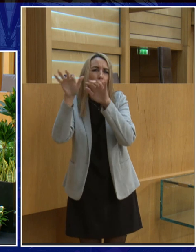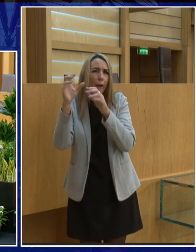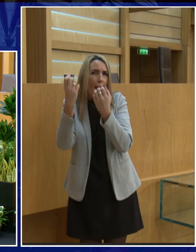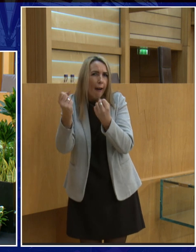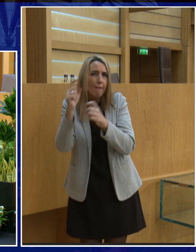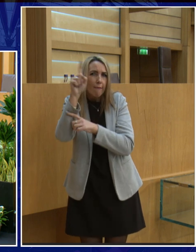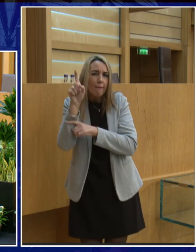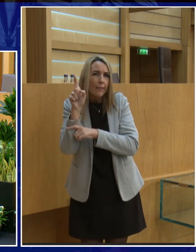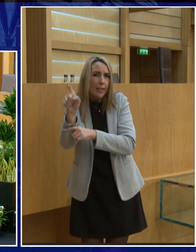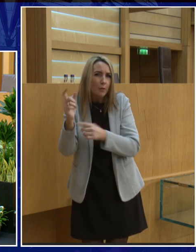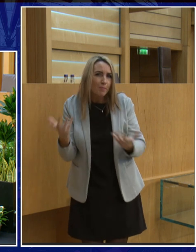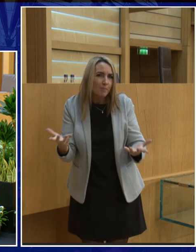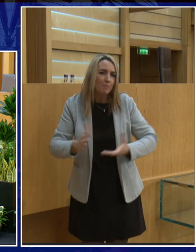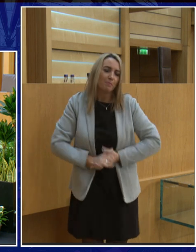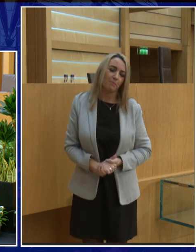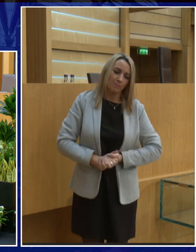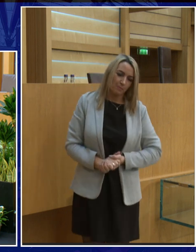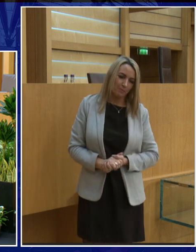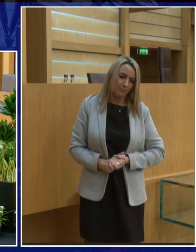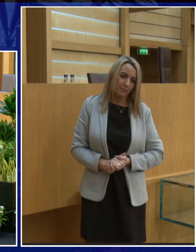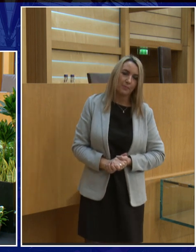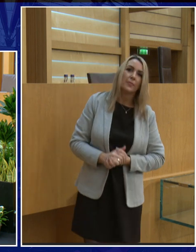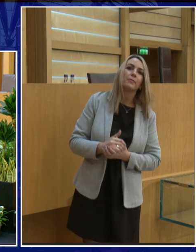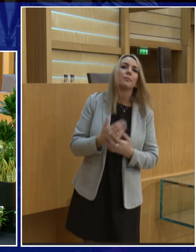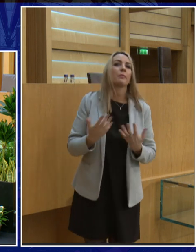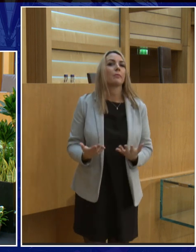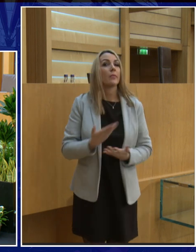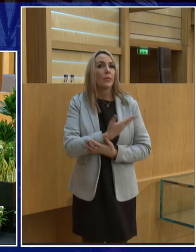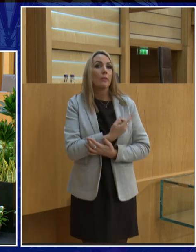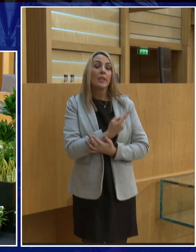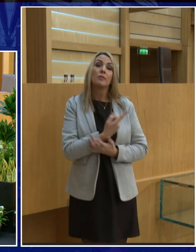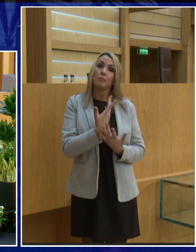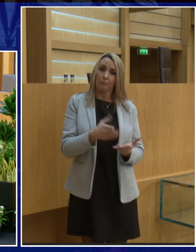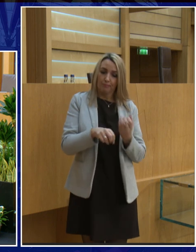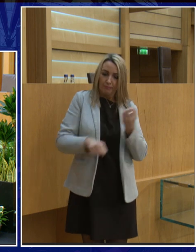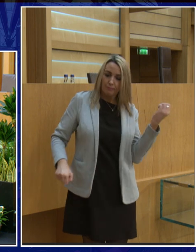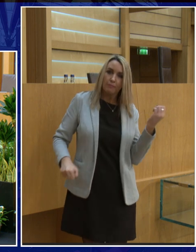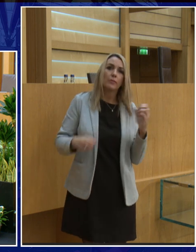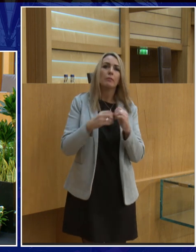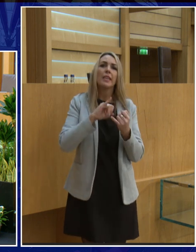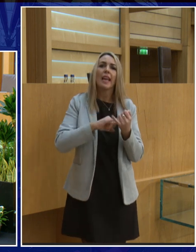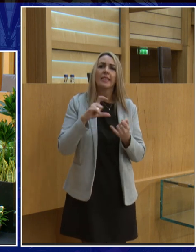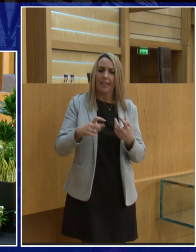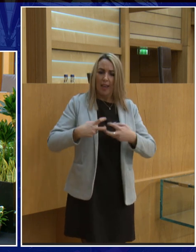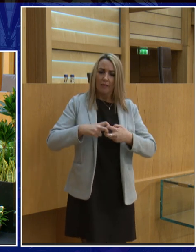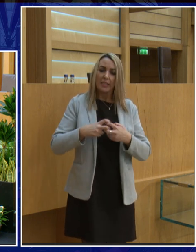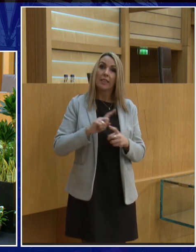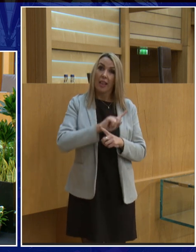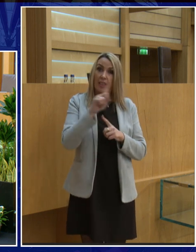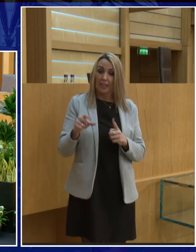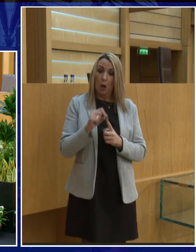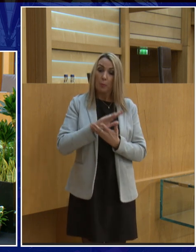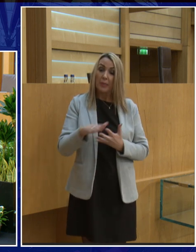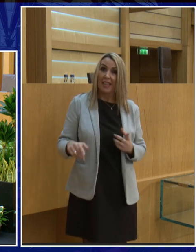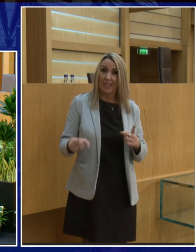green, soup-loving creatures. Dr. Adrian Pocock graduated with a BSc in Physics and later a PhD